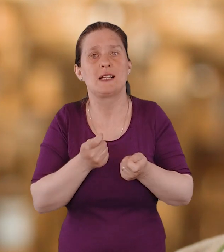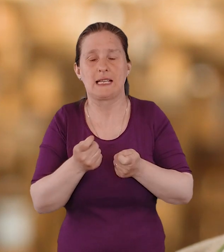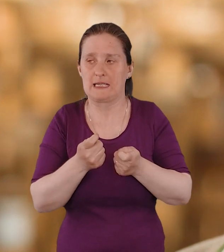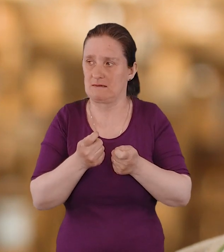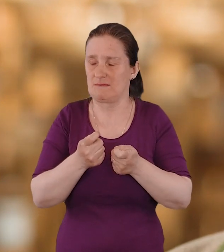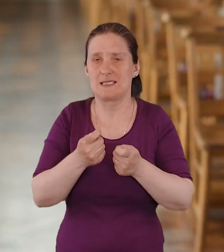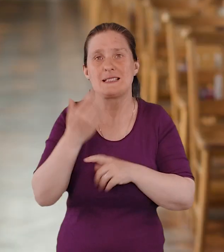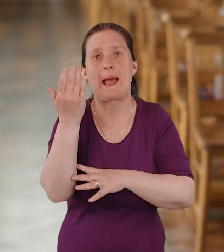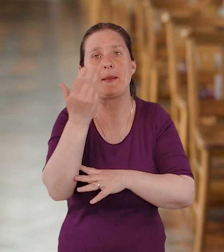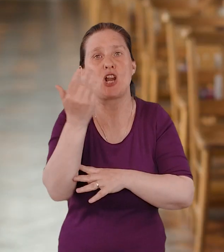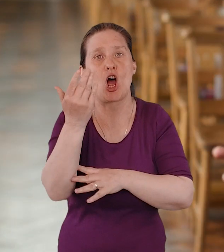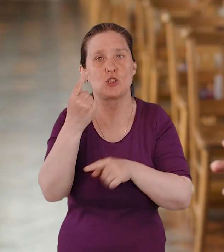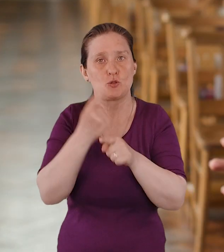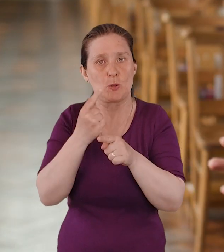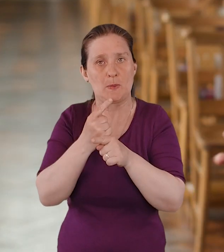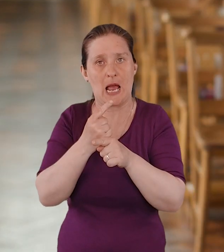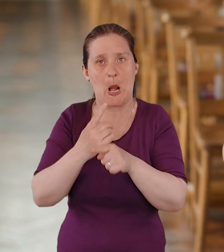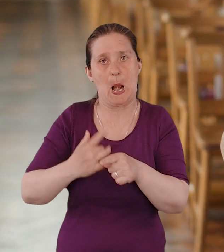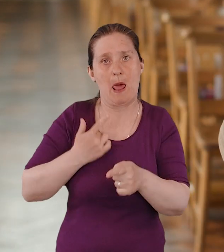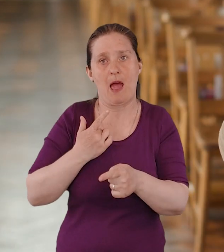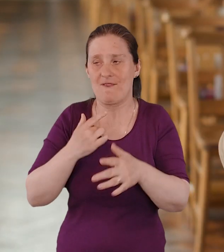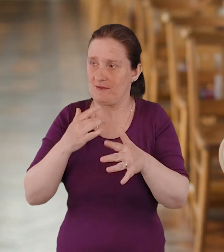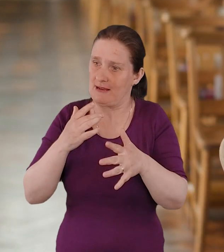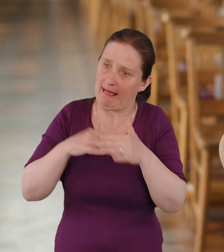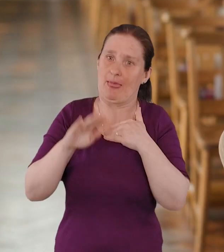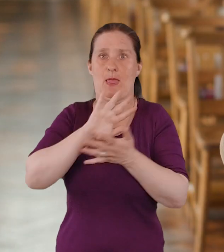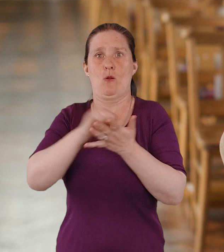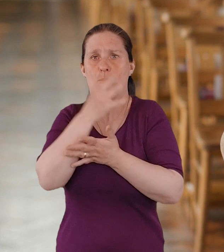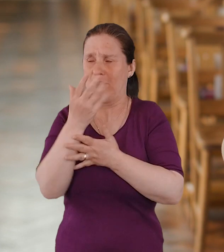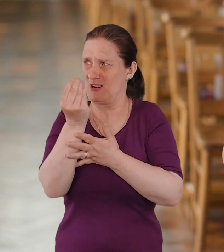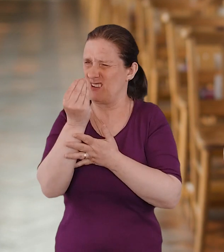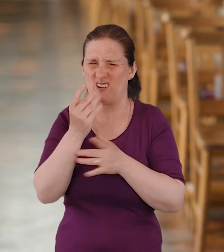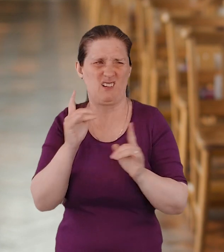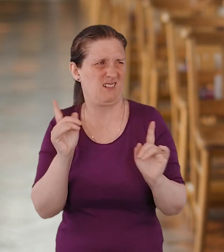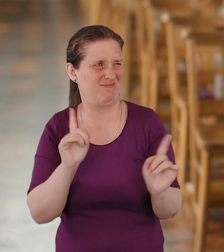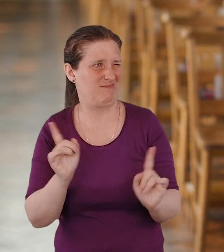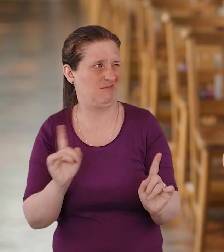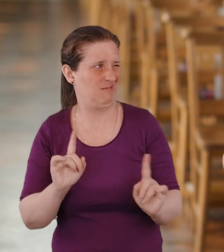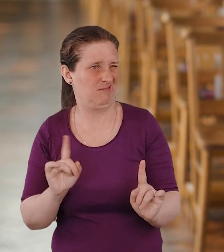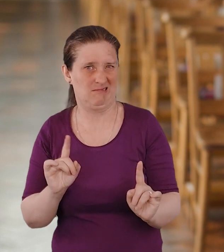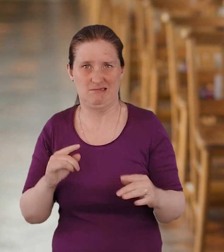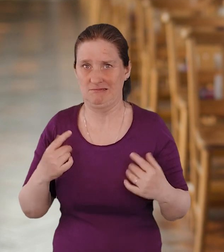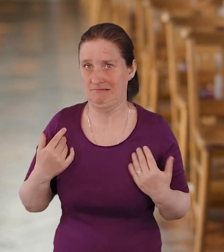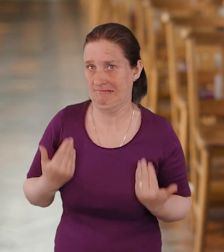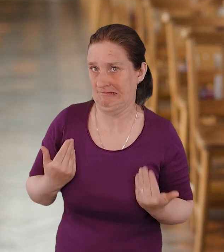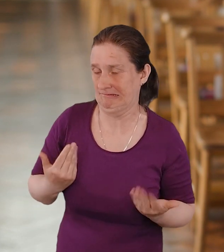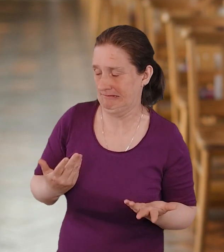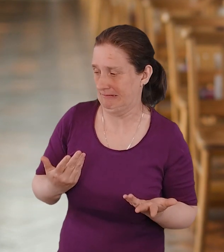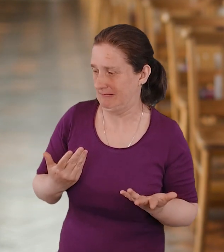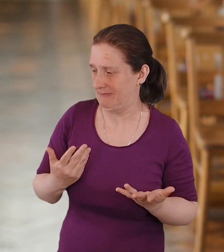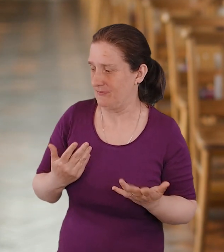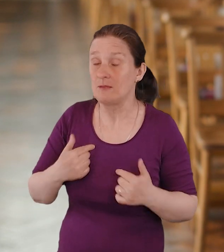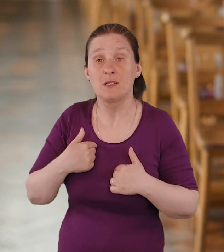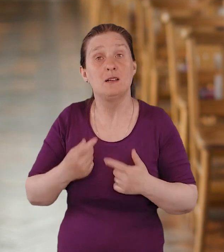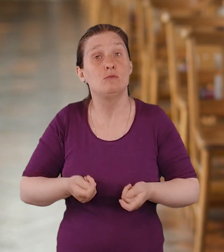power of the Holy Spirit. And I had no idea. So I was really learning my faith anew, although I had been brought up in the